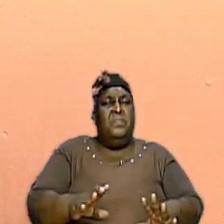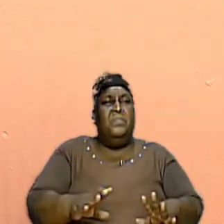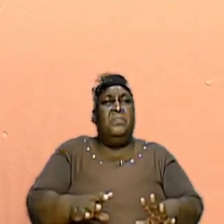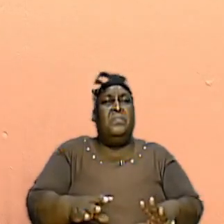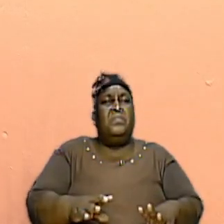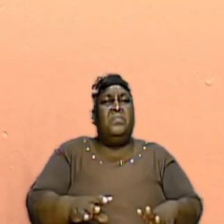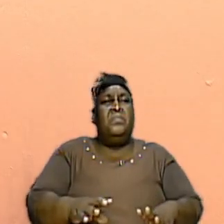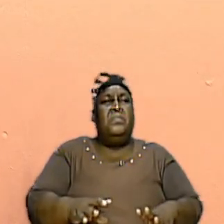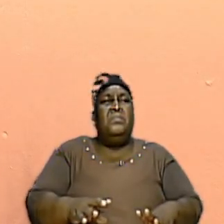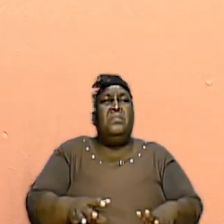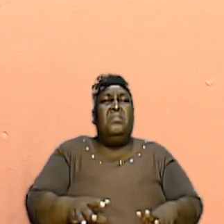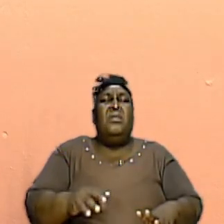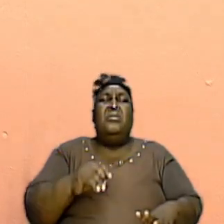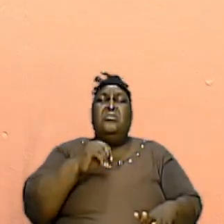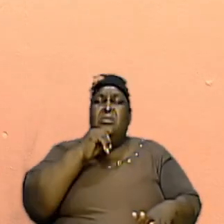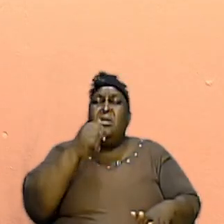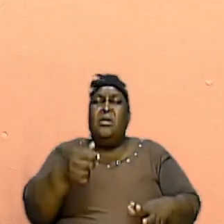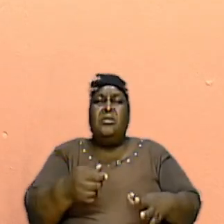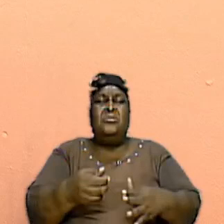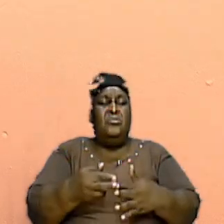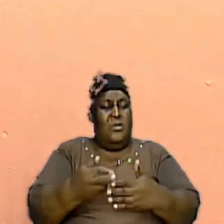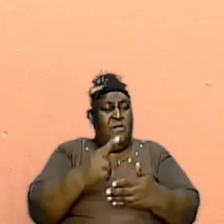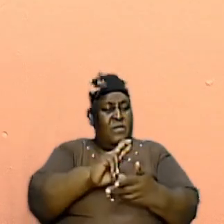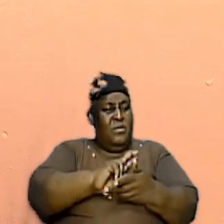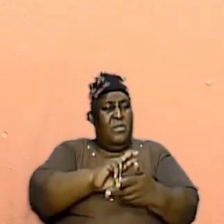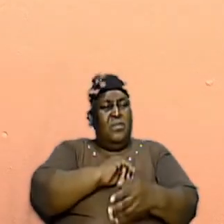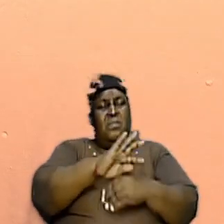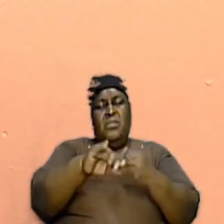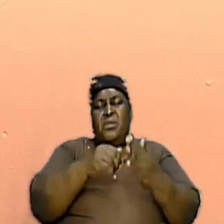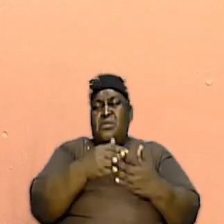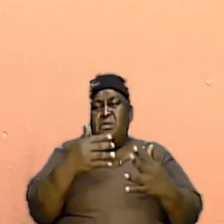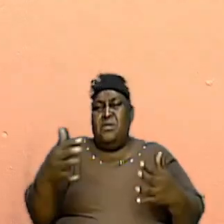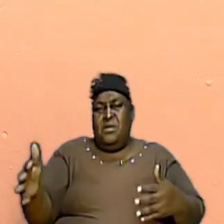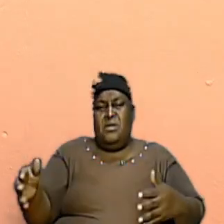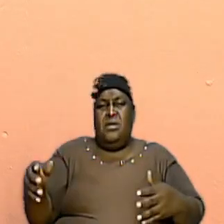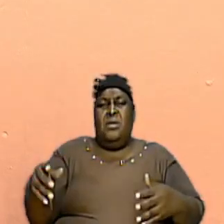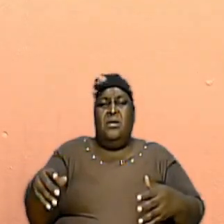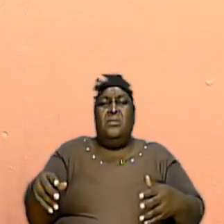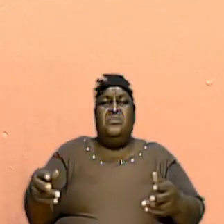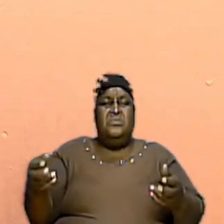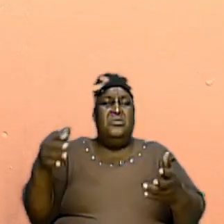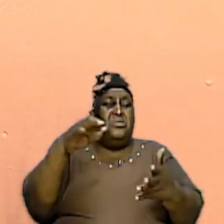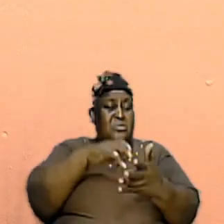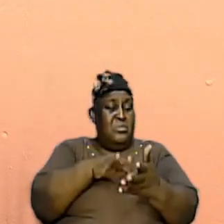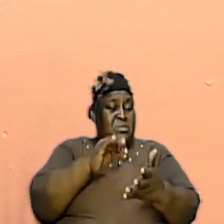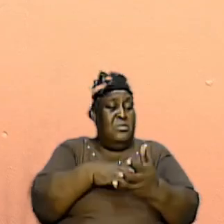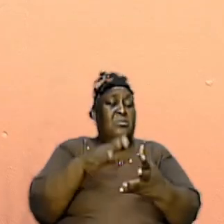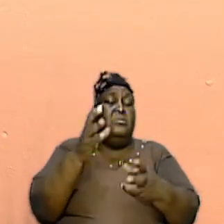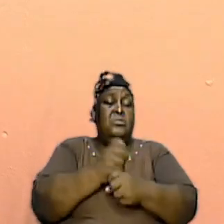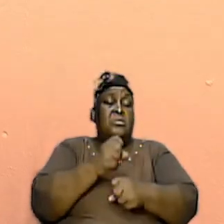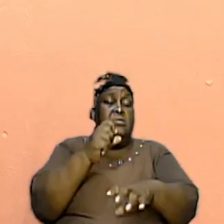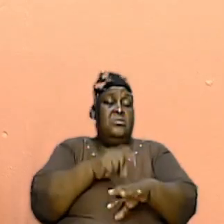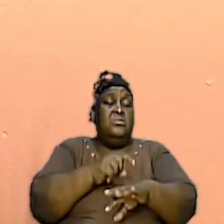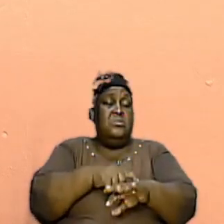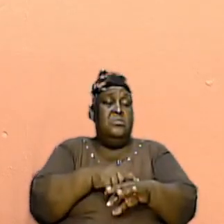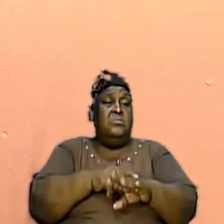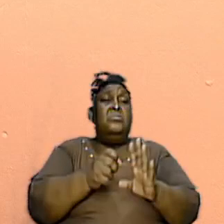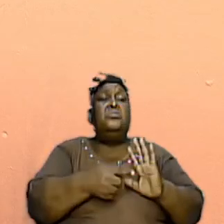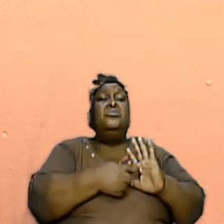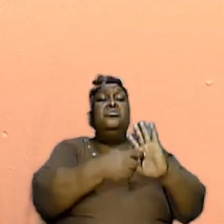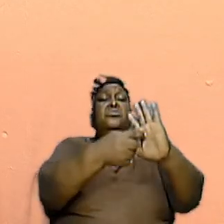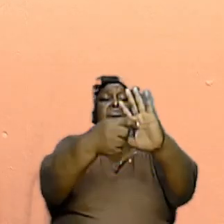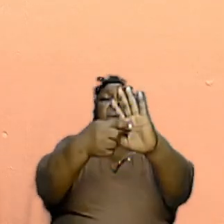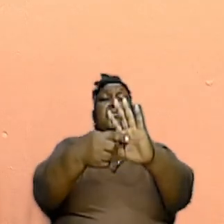things that we have gone through, but we had gone through quite a bit and we took the time to show us the